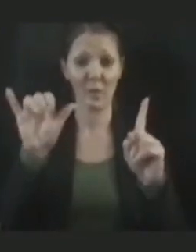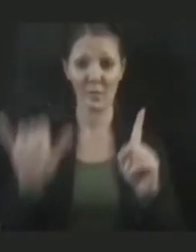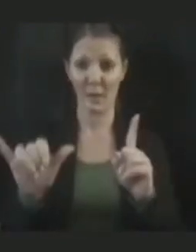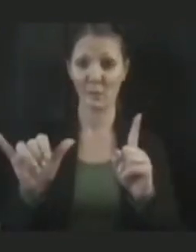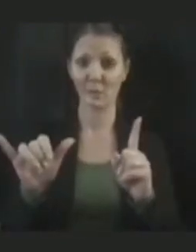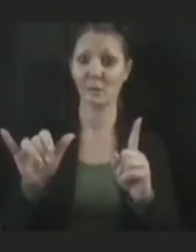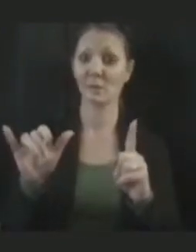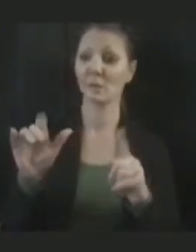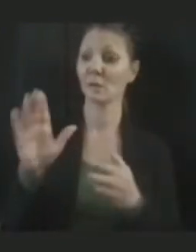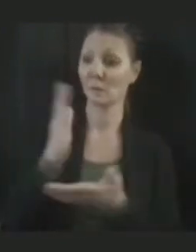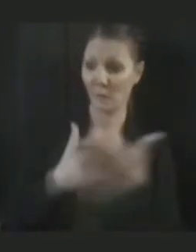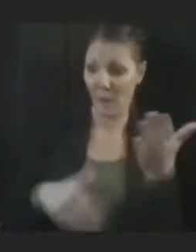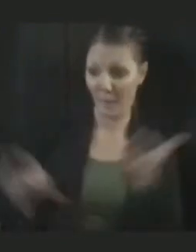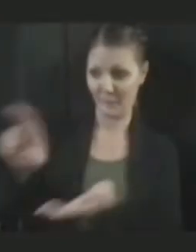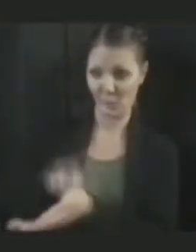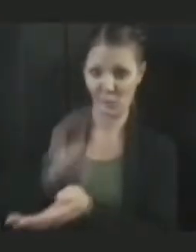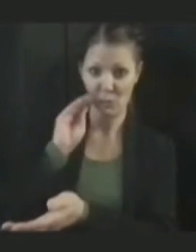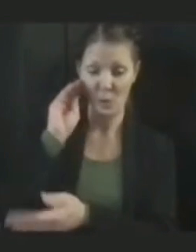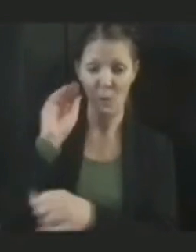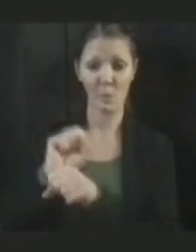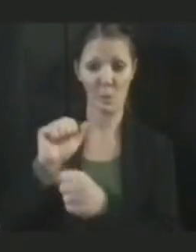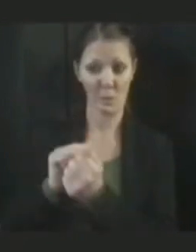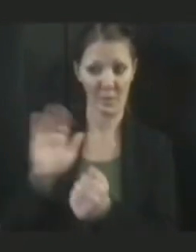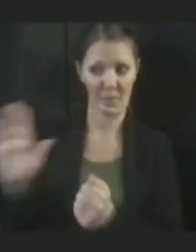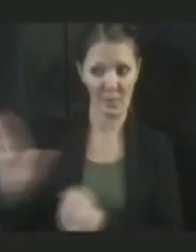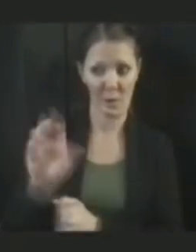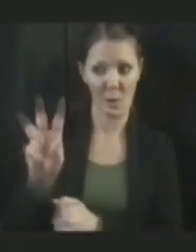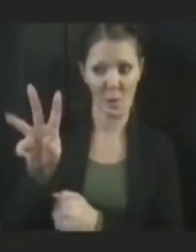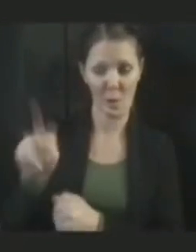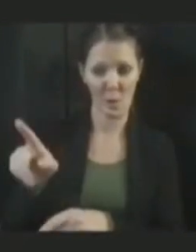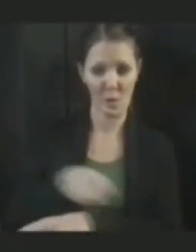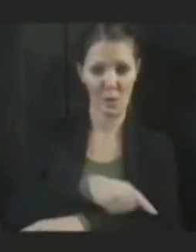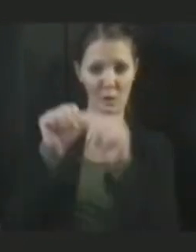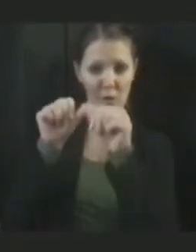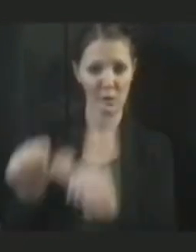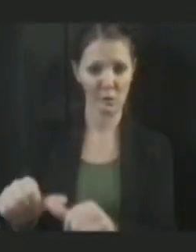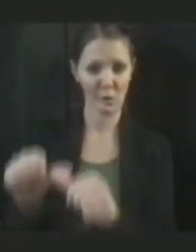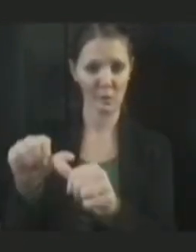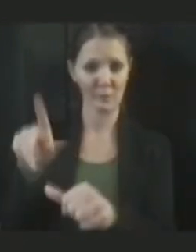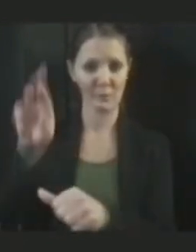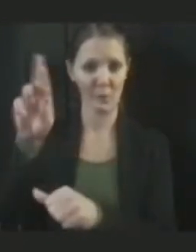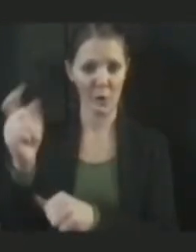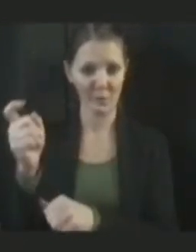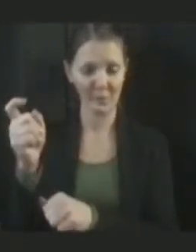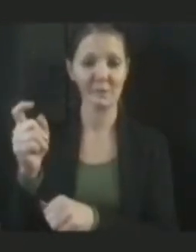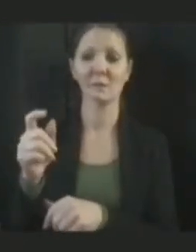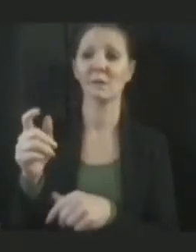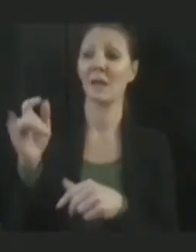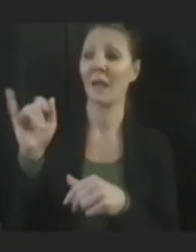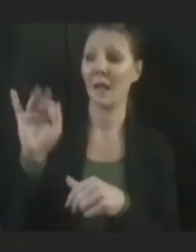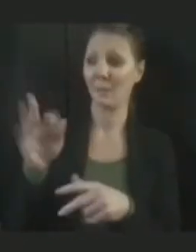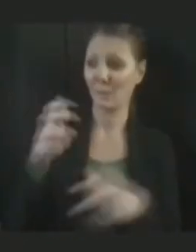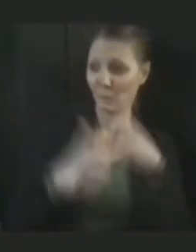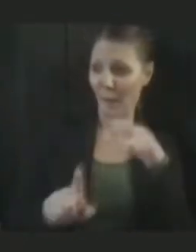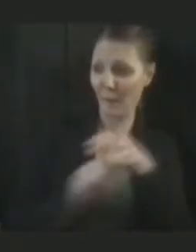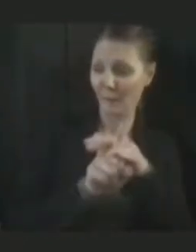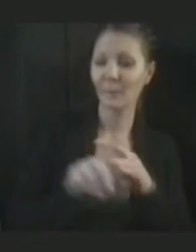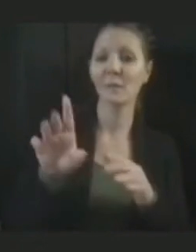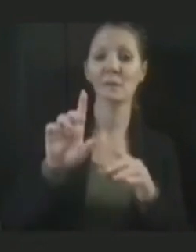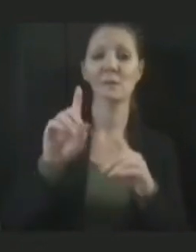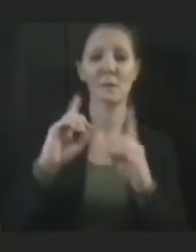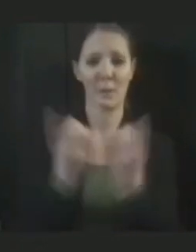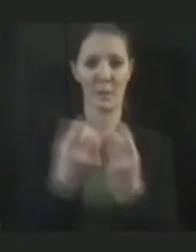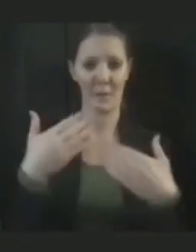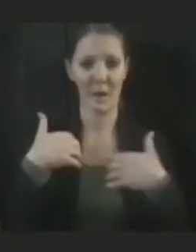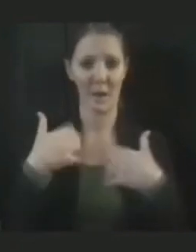homes working with their own long-term care pharmacies, being able to come in to run a clinic. If they had any difficulty, the Department of Public Health assisted them in any way